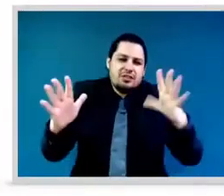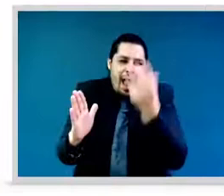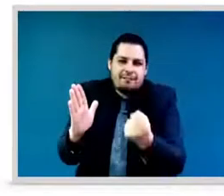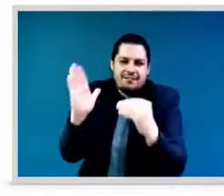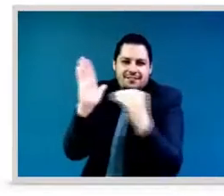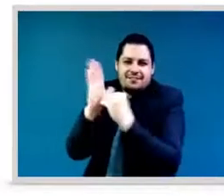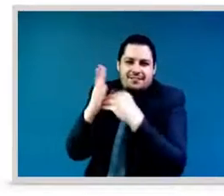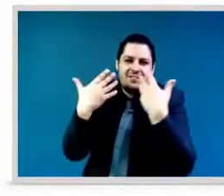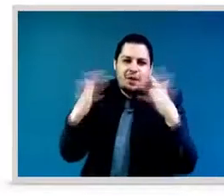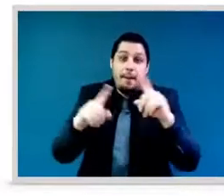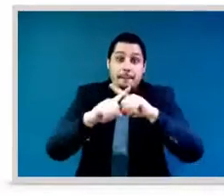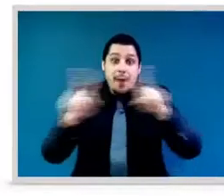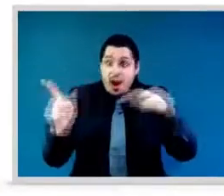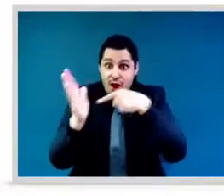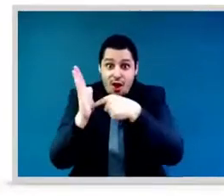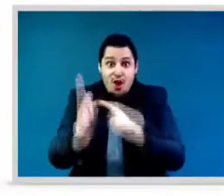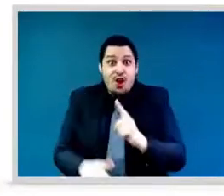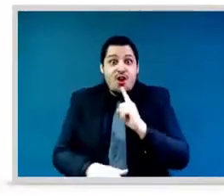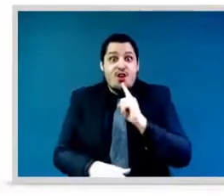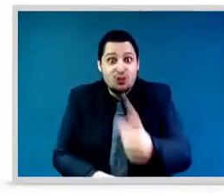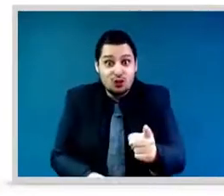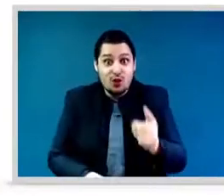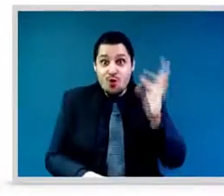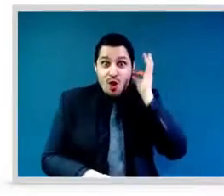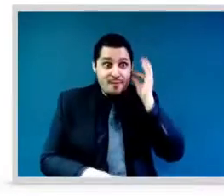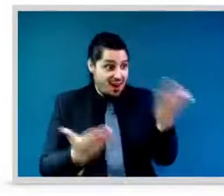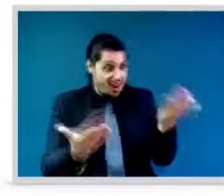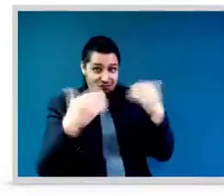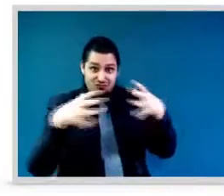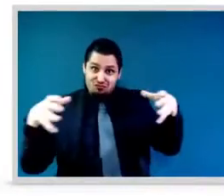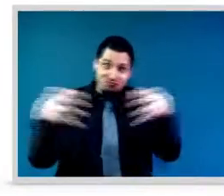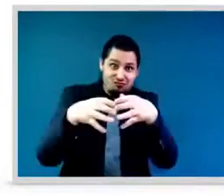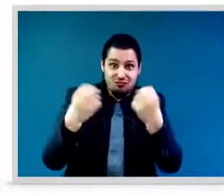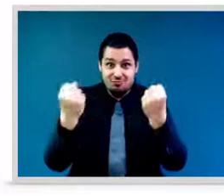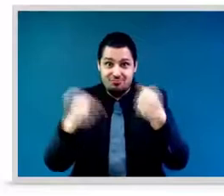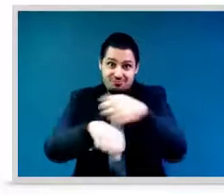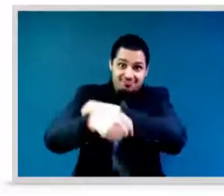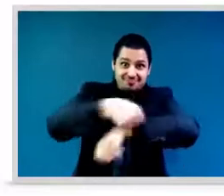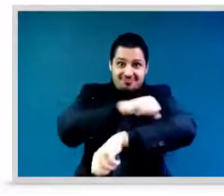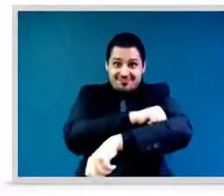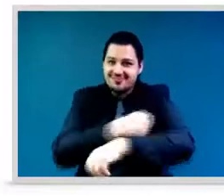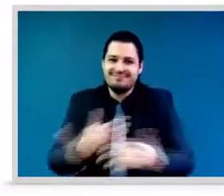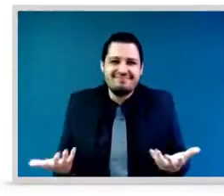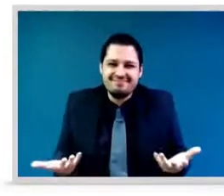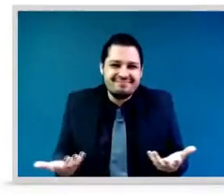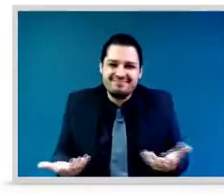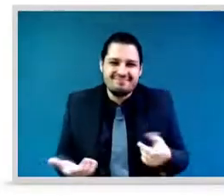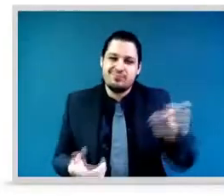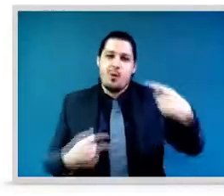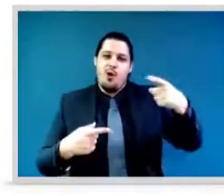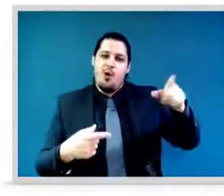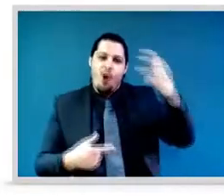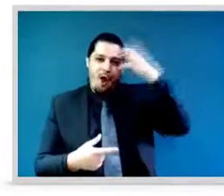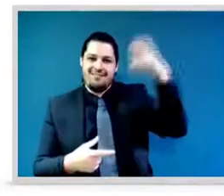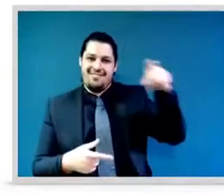fault of the system in itself. And you know, sometimes when you engage in such conversation and you put forward such arguments, the